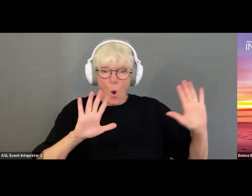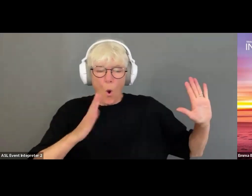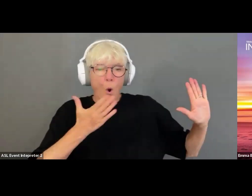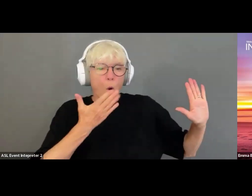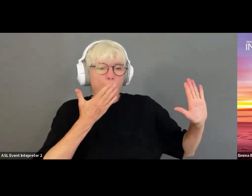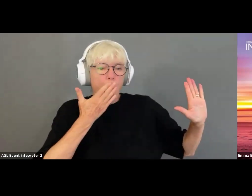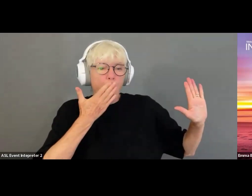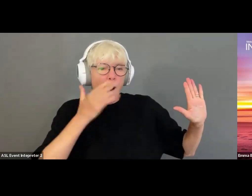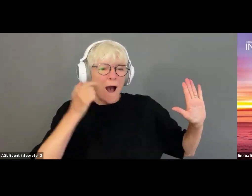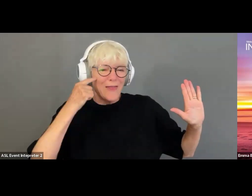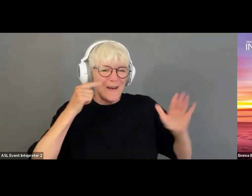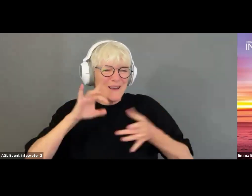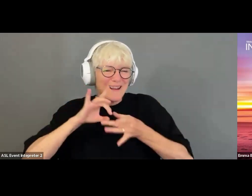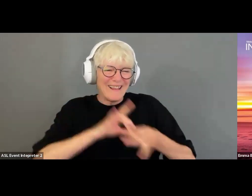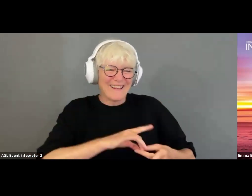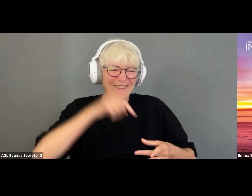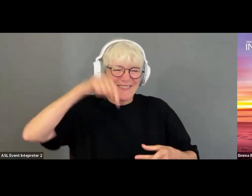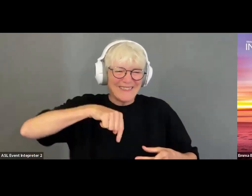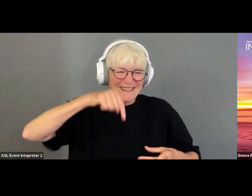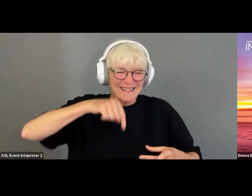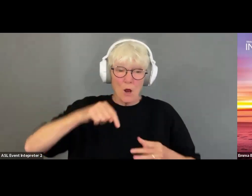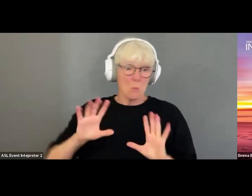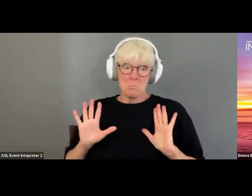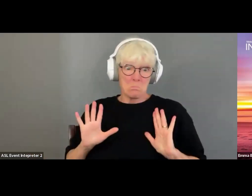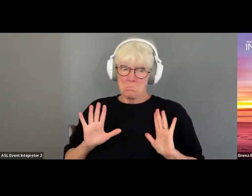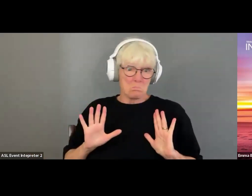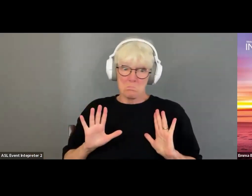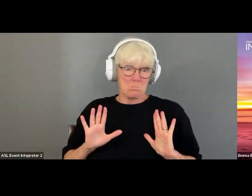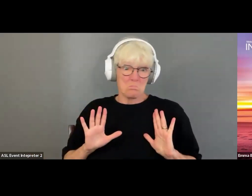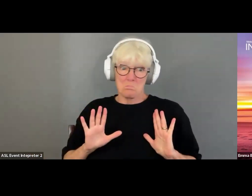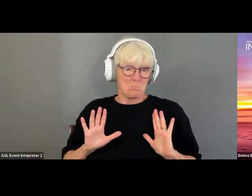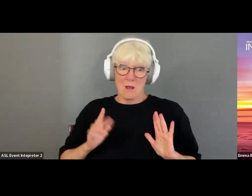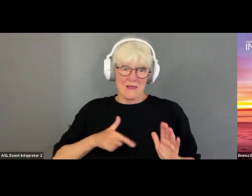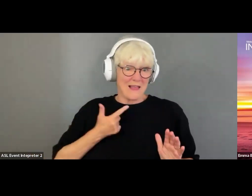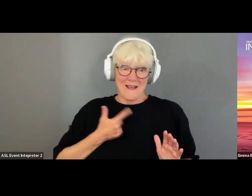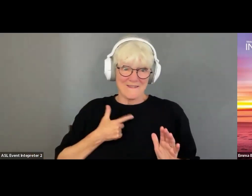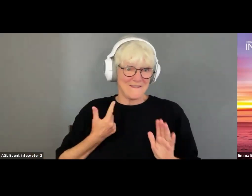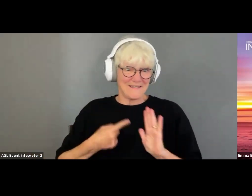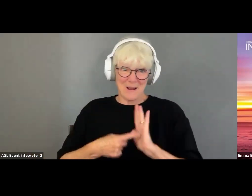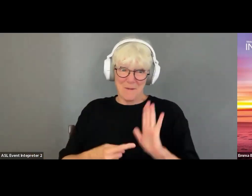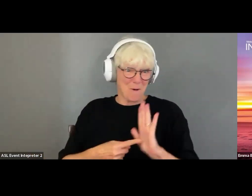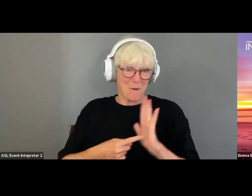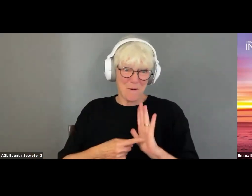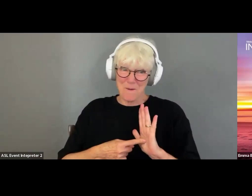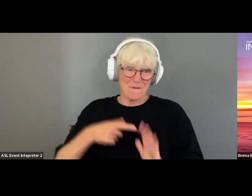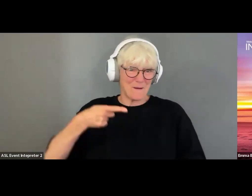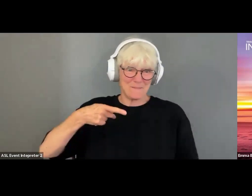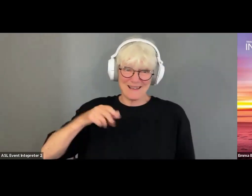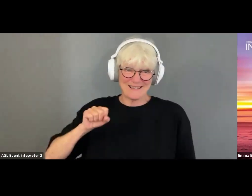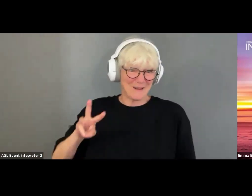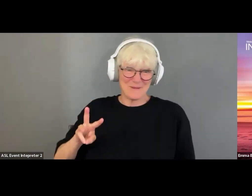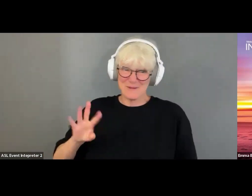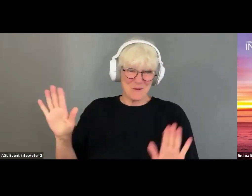that was part of this one. I was like, no, no one wants to see a live care, give a live demo of personal care.